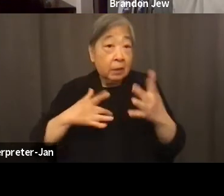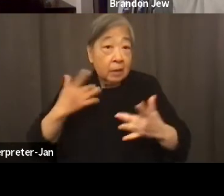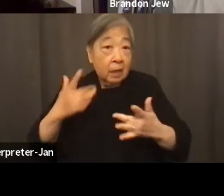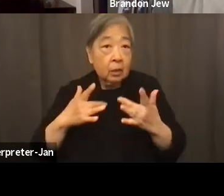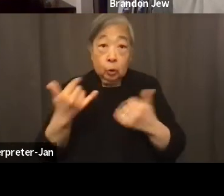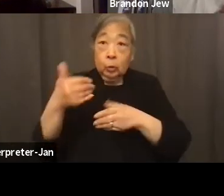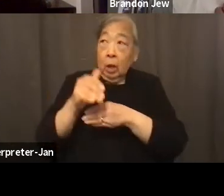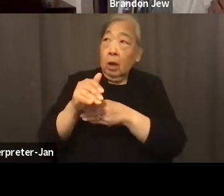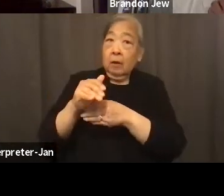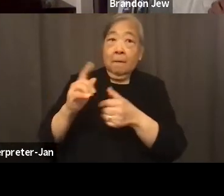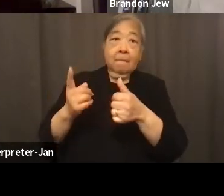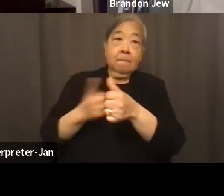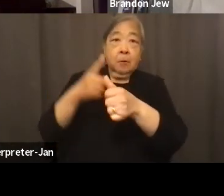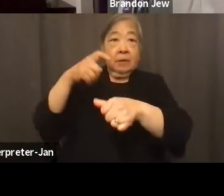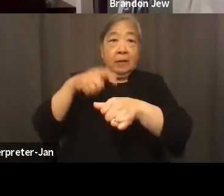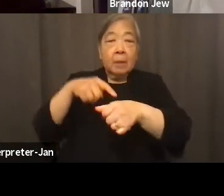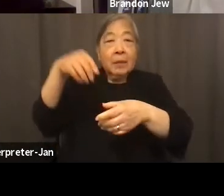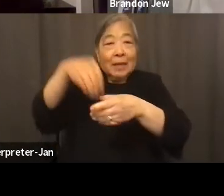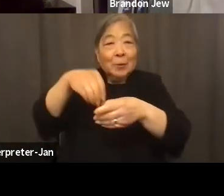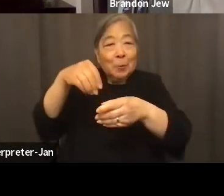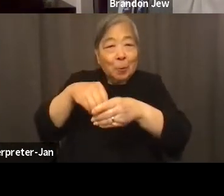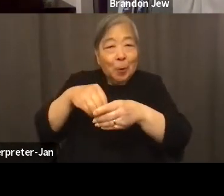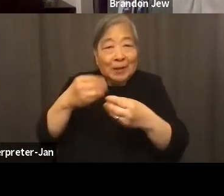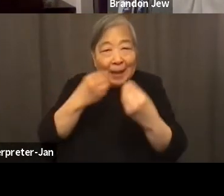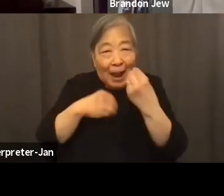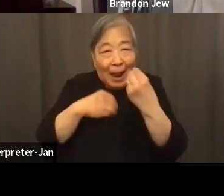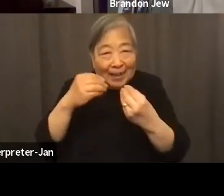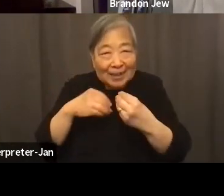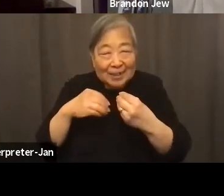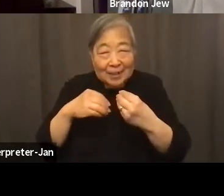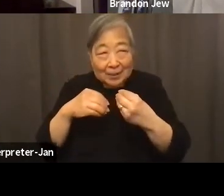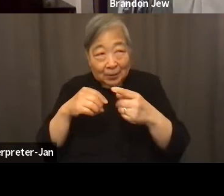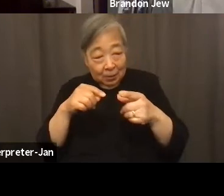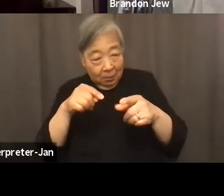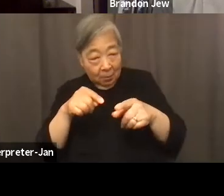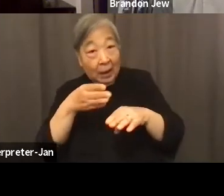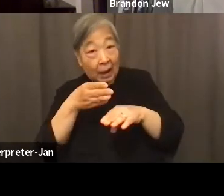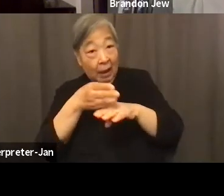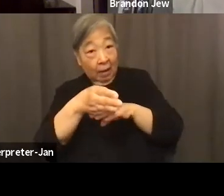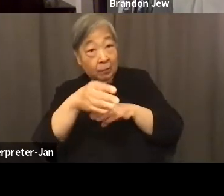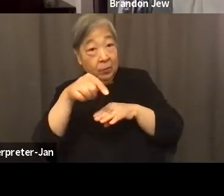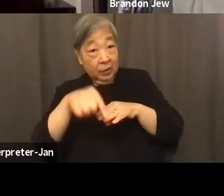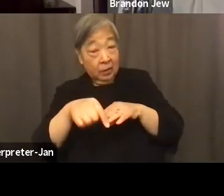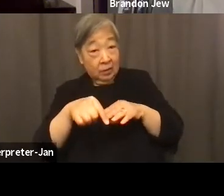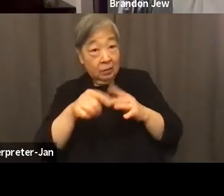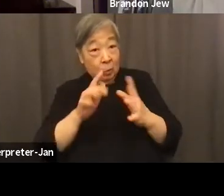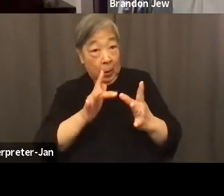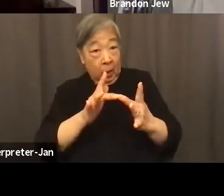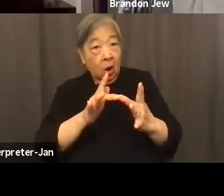tonight. That's why I have to run down to the kitchen after this, the webinar and,